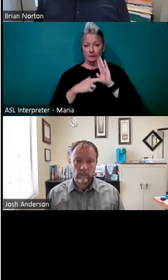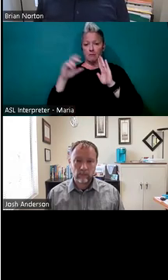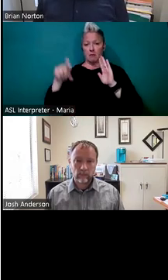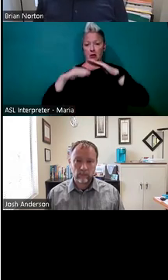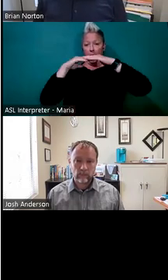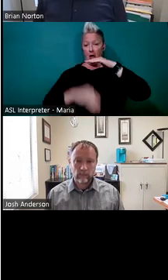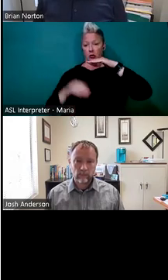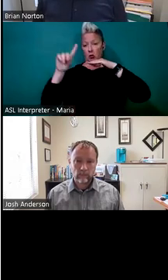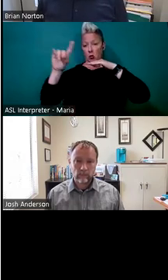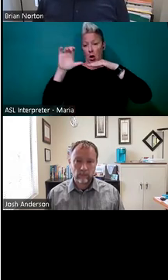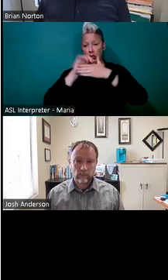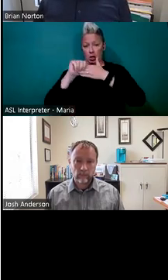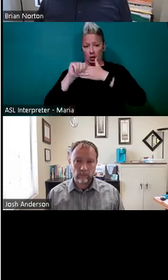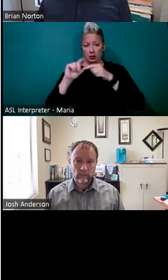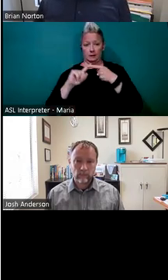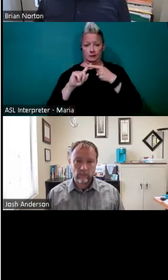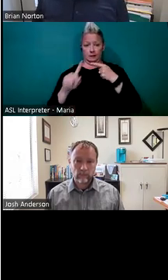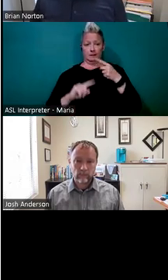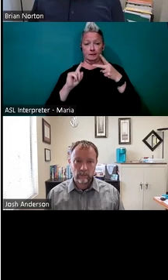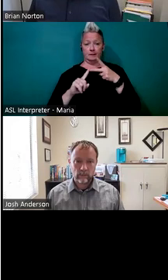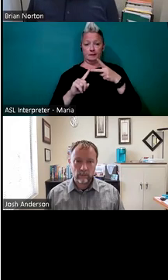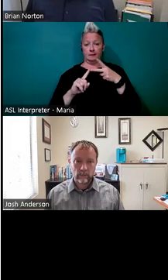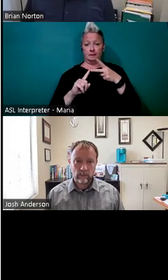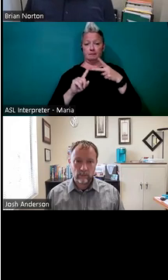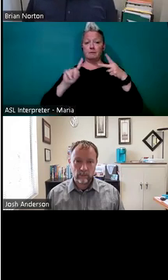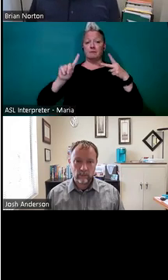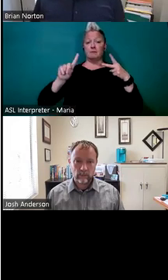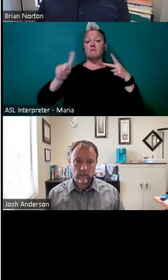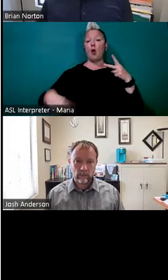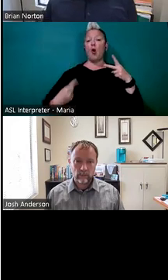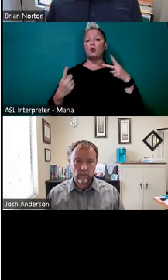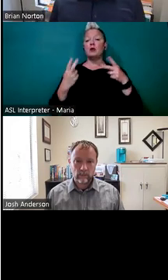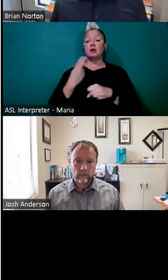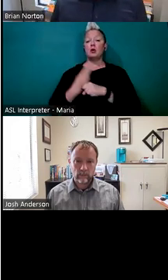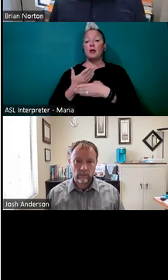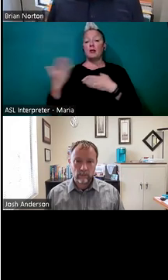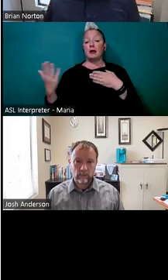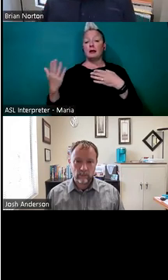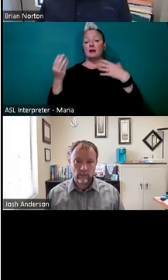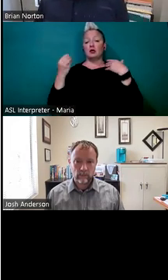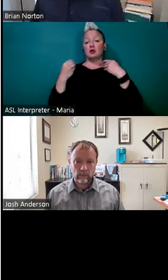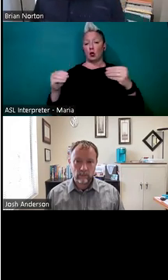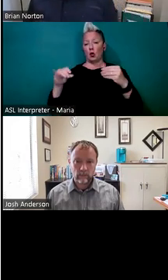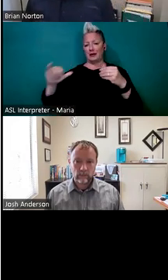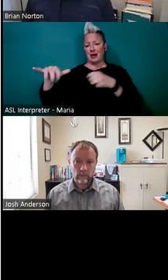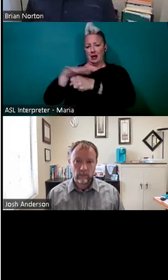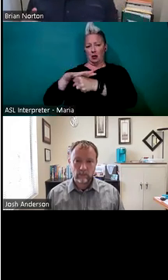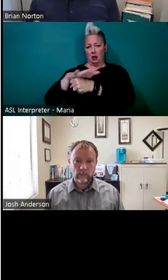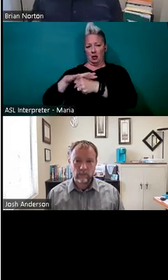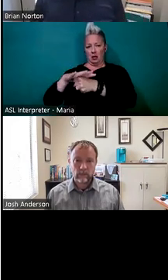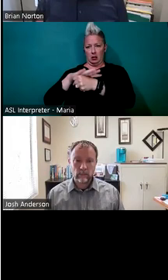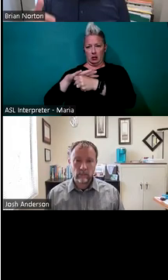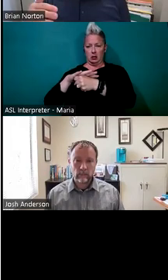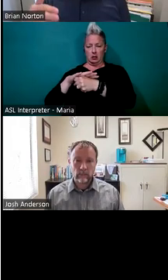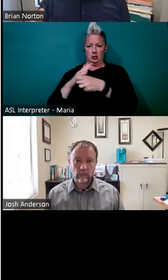hundred dollars and we can only use items that are typically sold in that particular location. So within